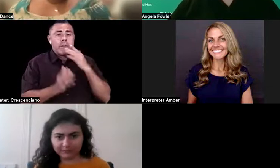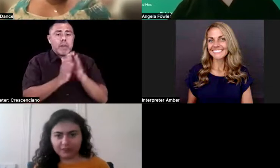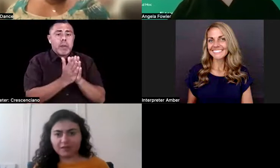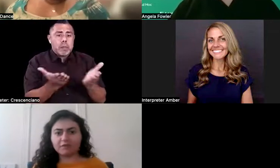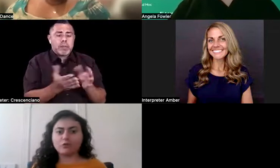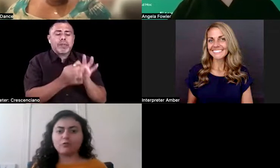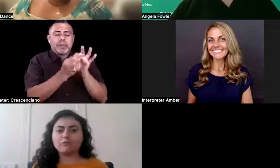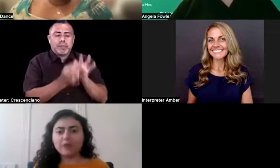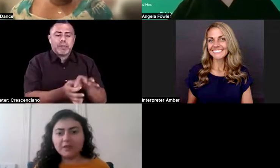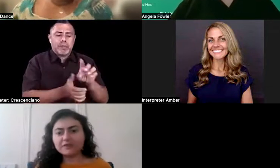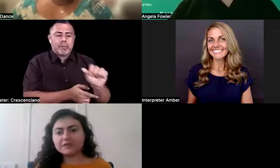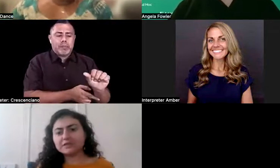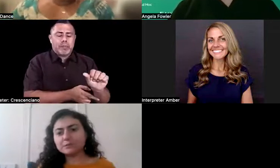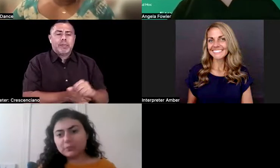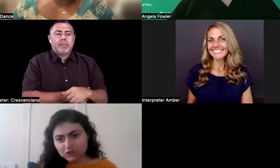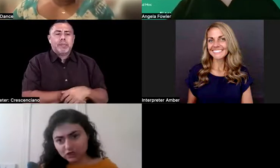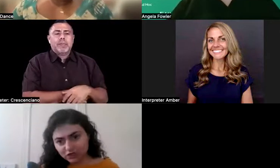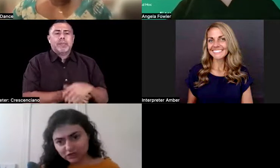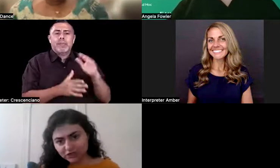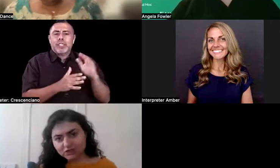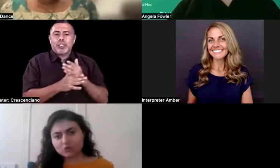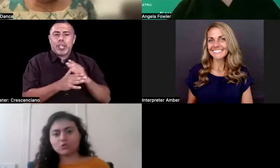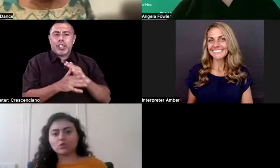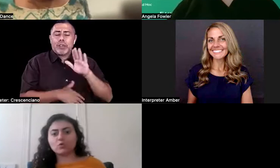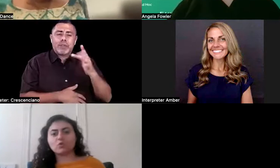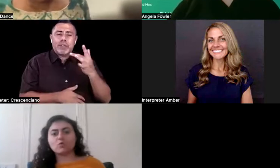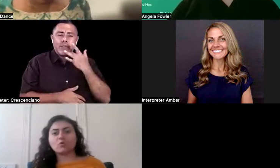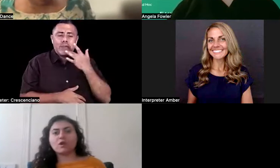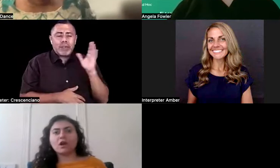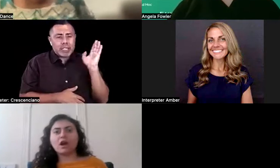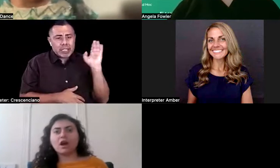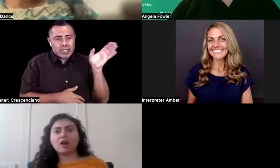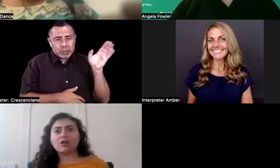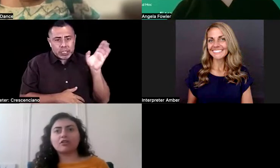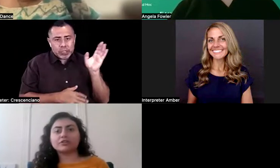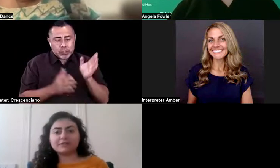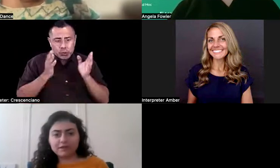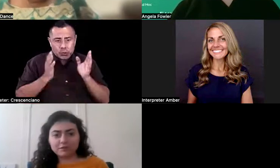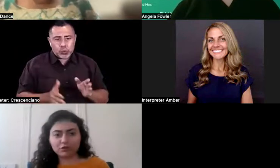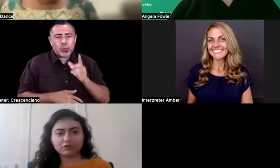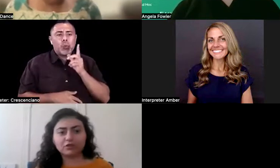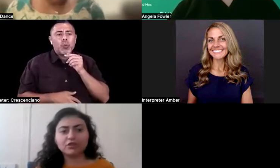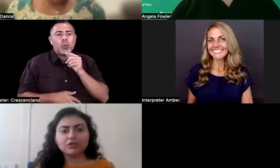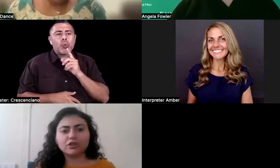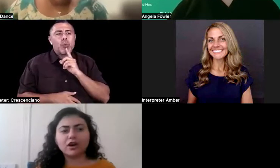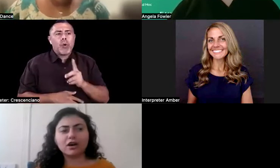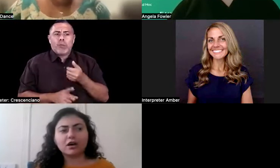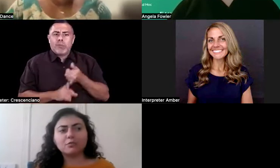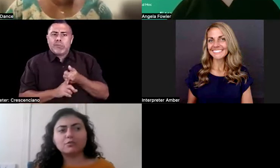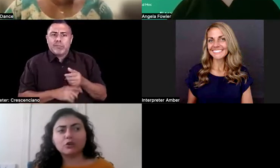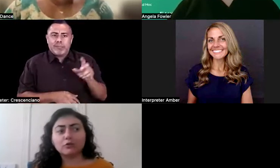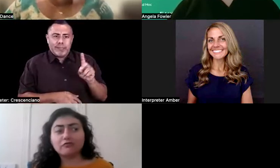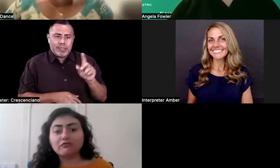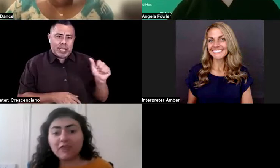your favorite speakers who are disabled, um,